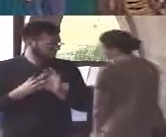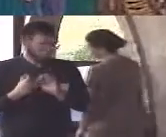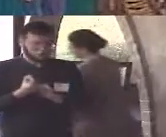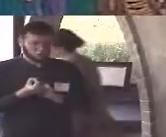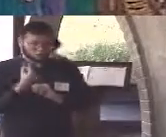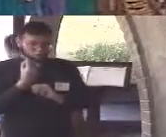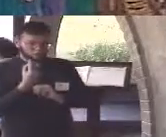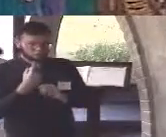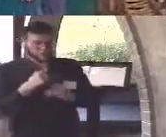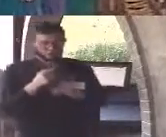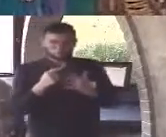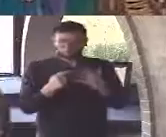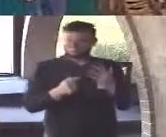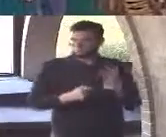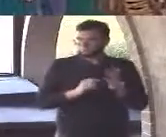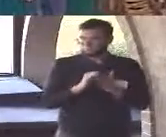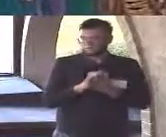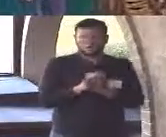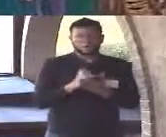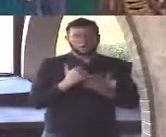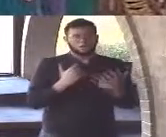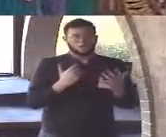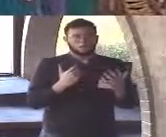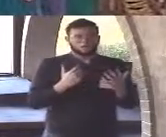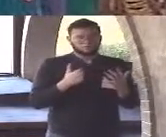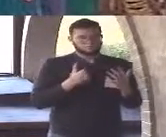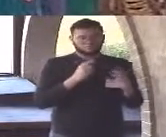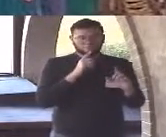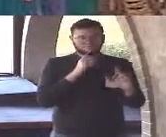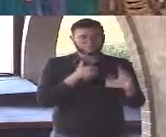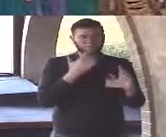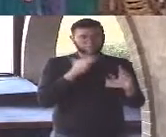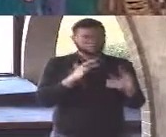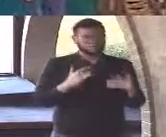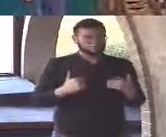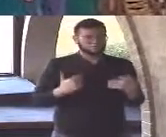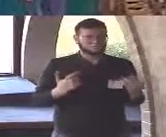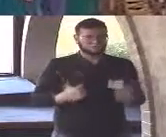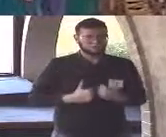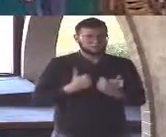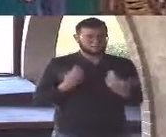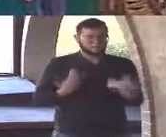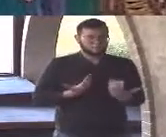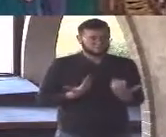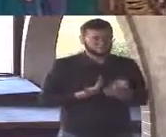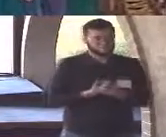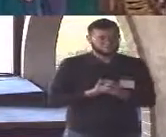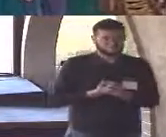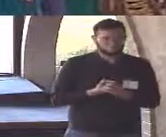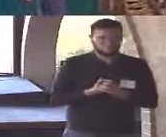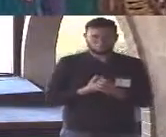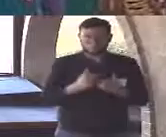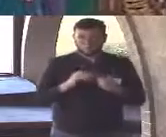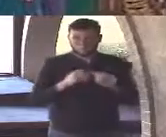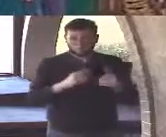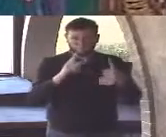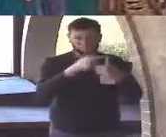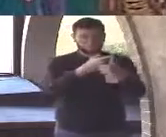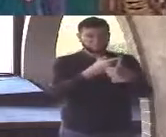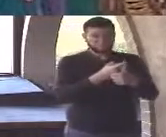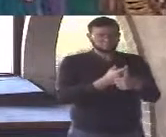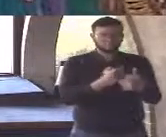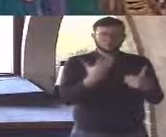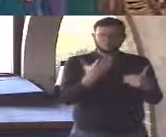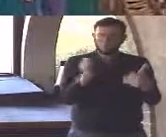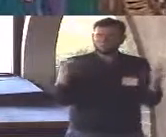meaning of this world that i am blessed to inhabit number one draw all conclusions